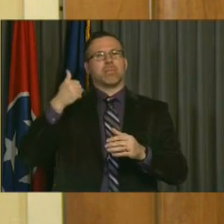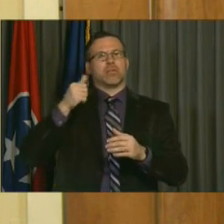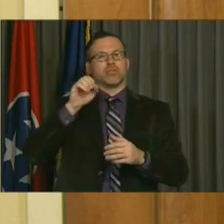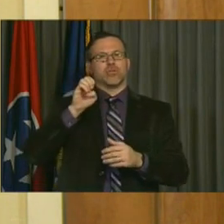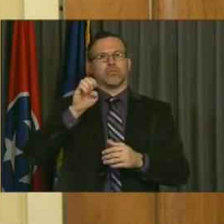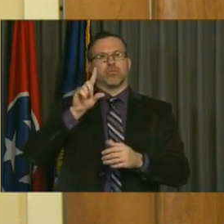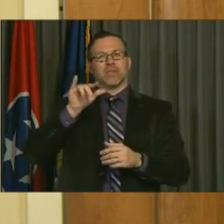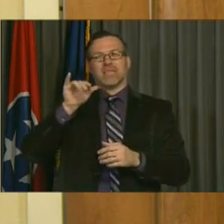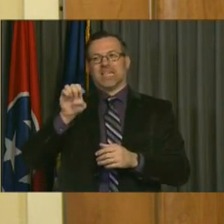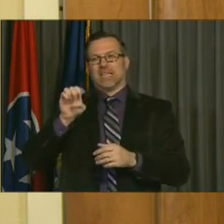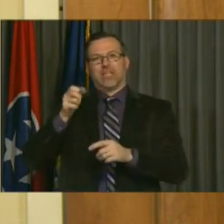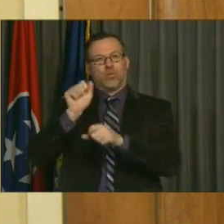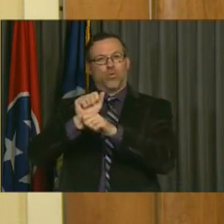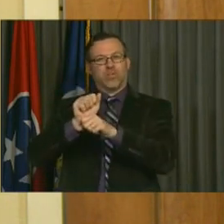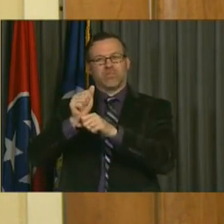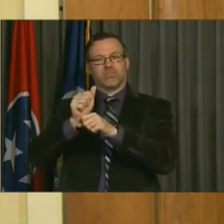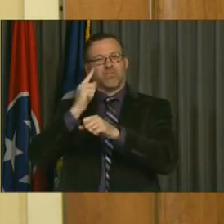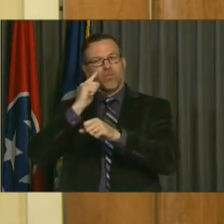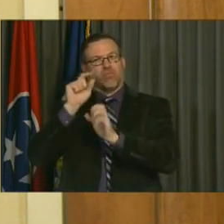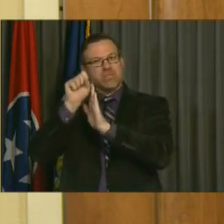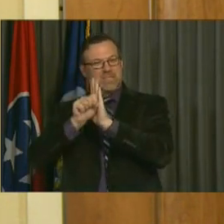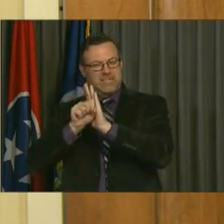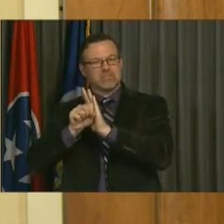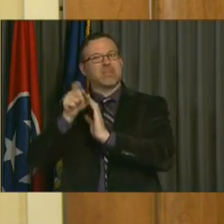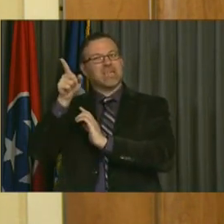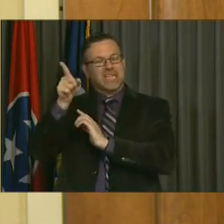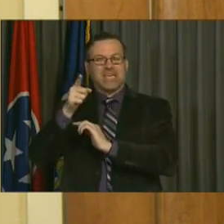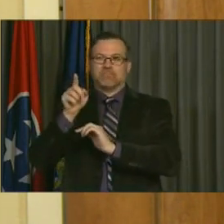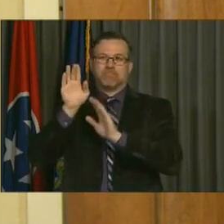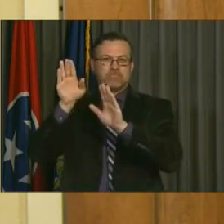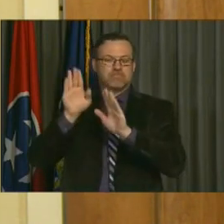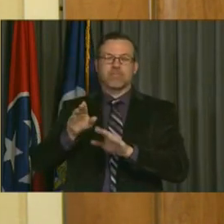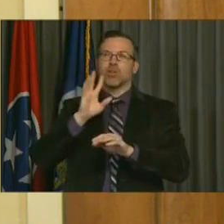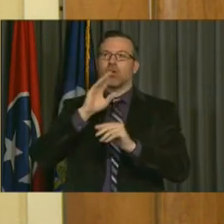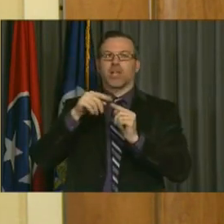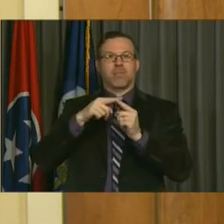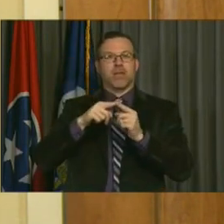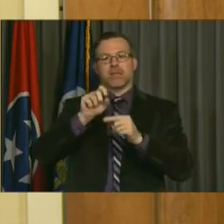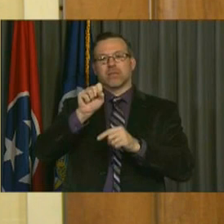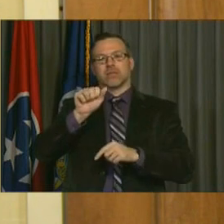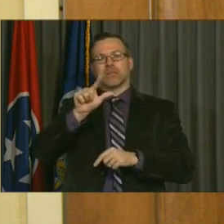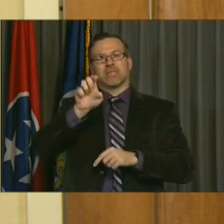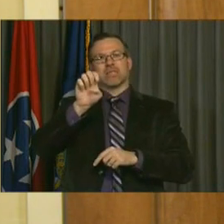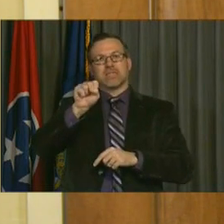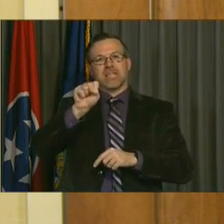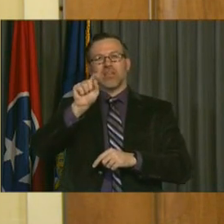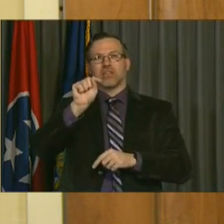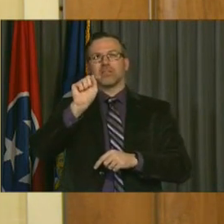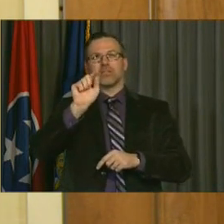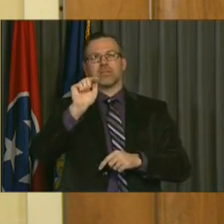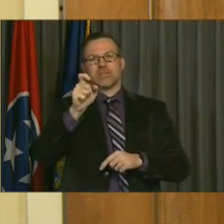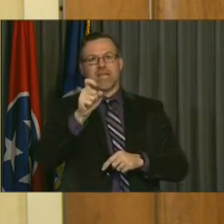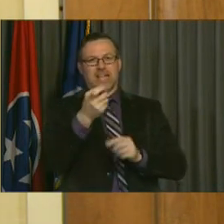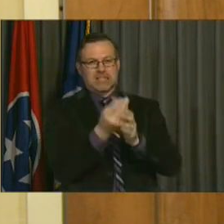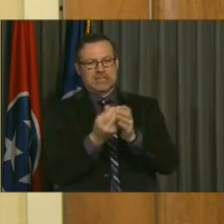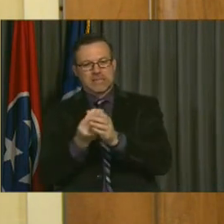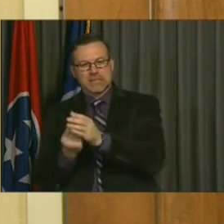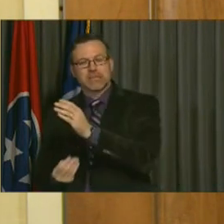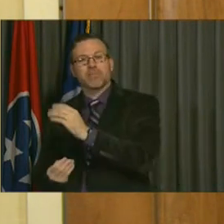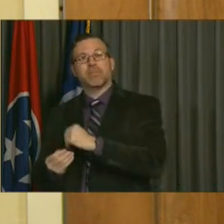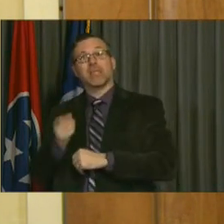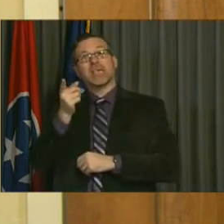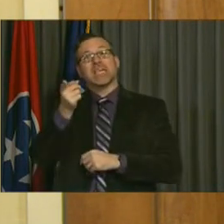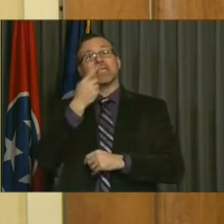best just this last week when he was talking about the sales tax and other activity receipts at the state. And he said the things that we're